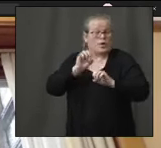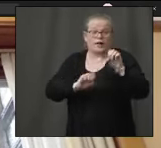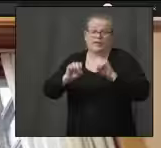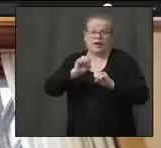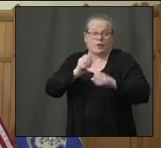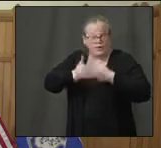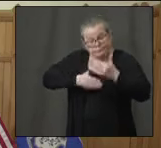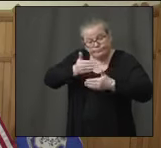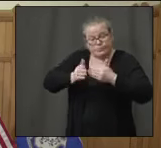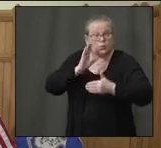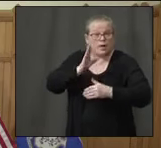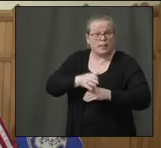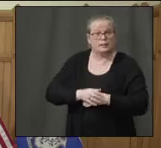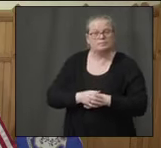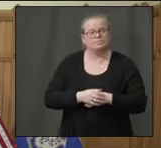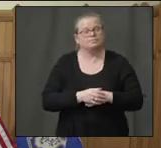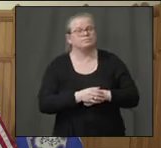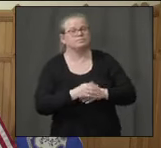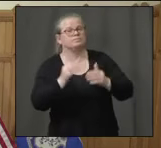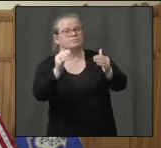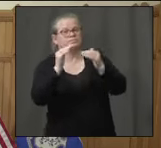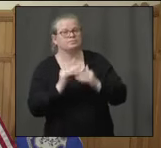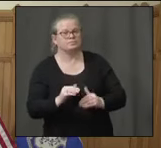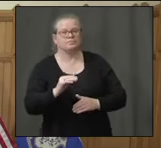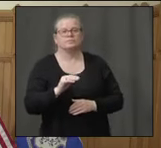We'll move on to Boseto Media.